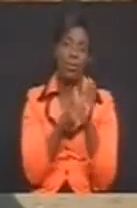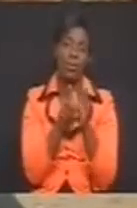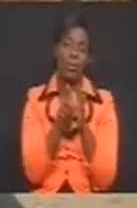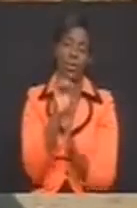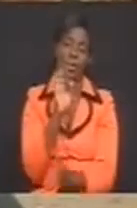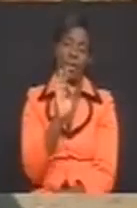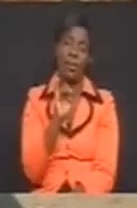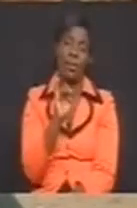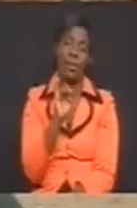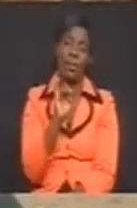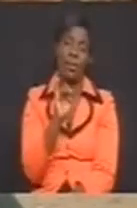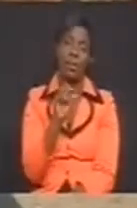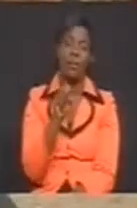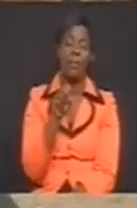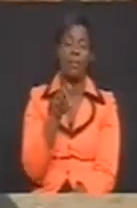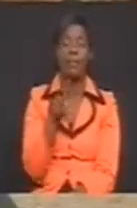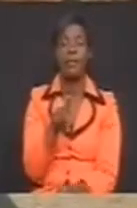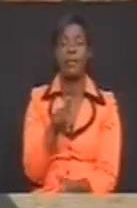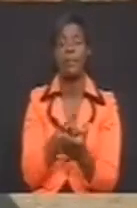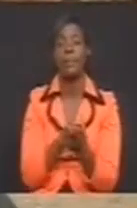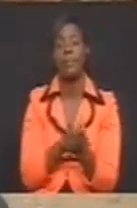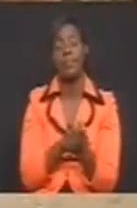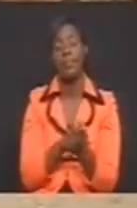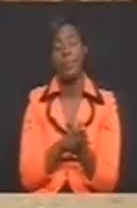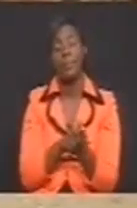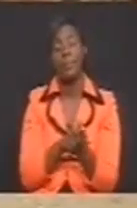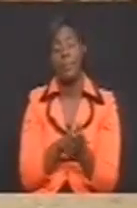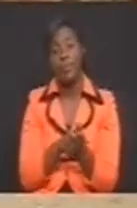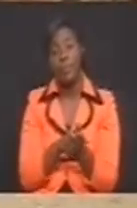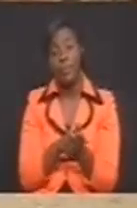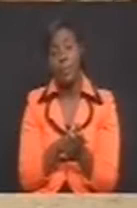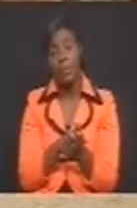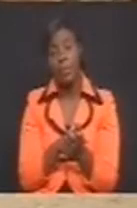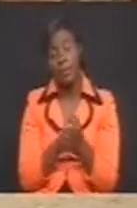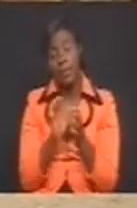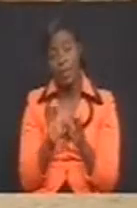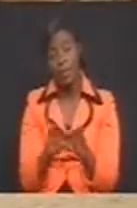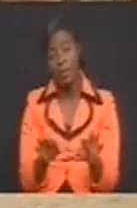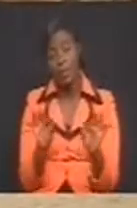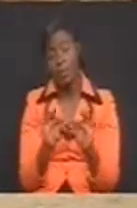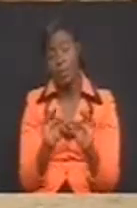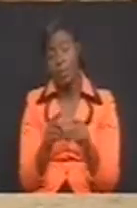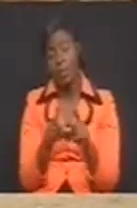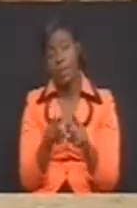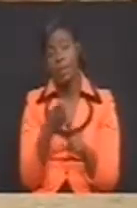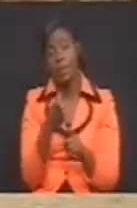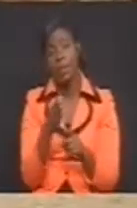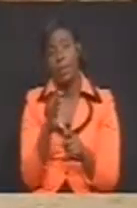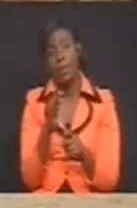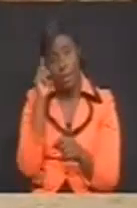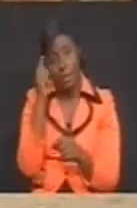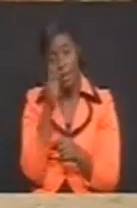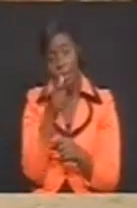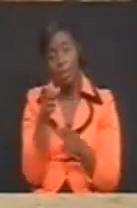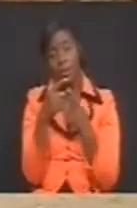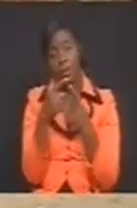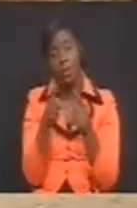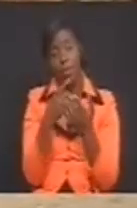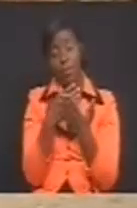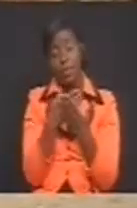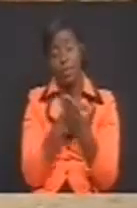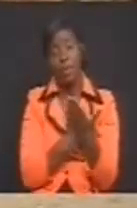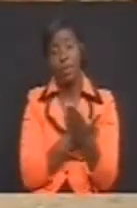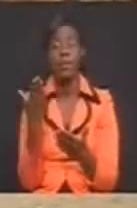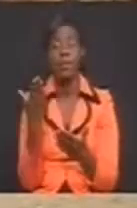not that because they benefit from cash transfer, therefore, they shouldn't benefit from FISIP. Any program that comes around, comes